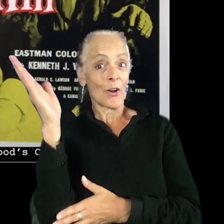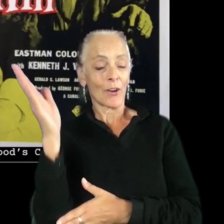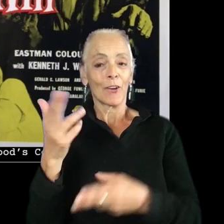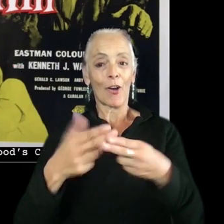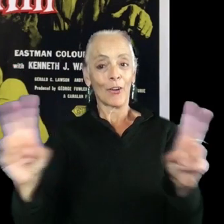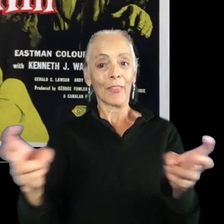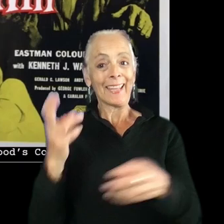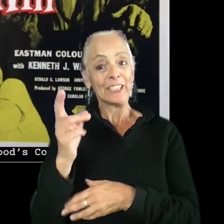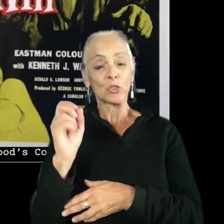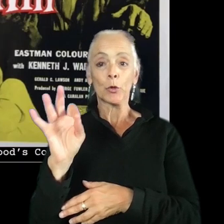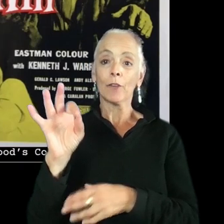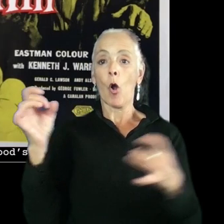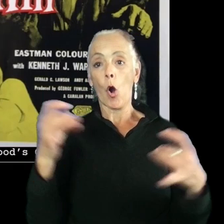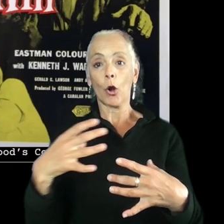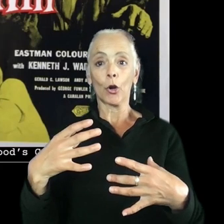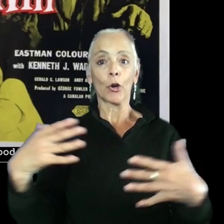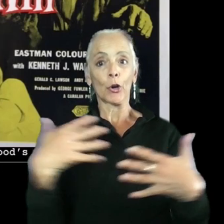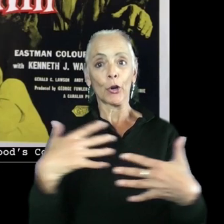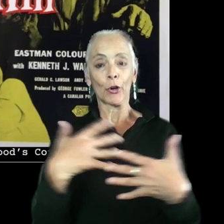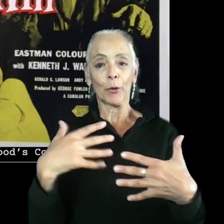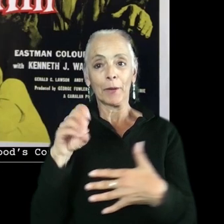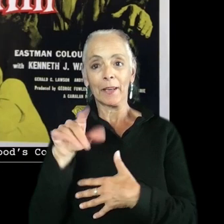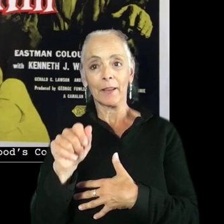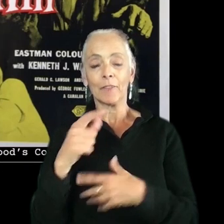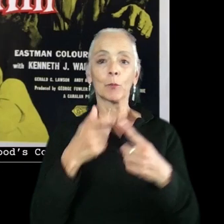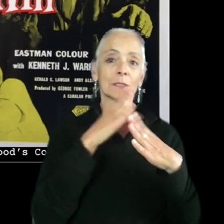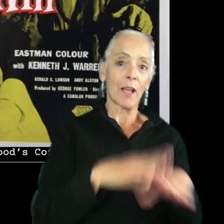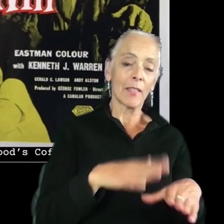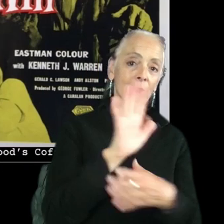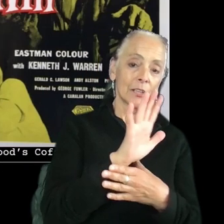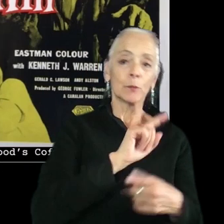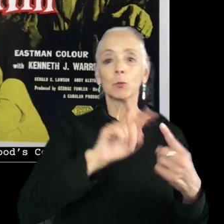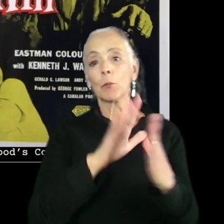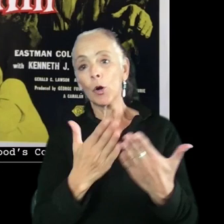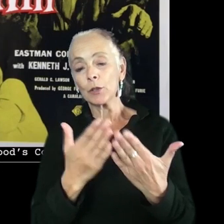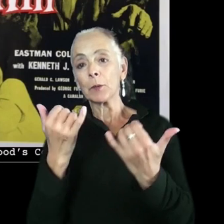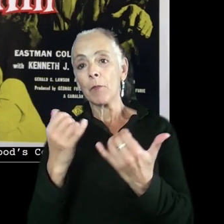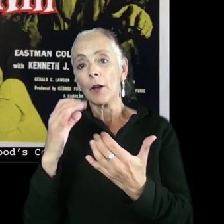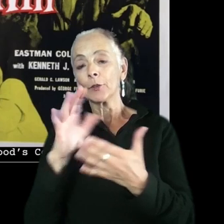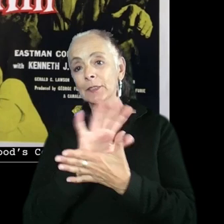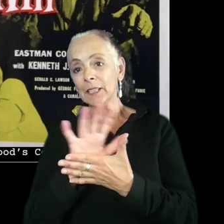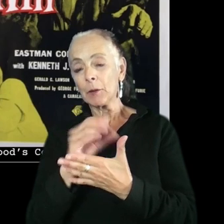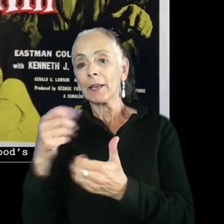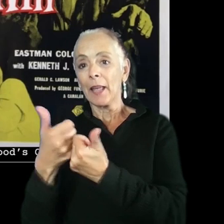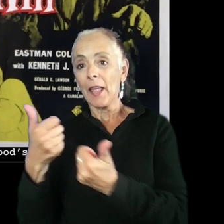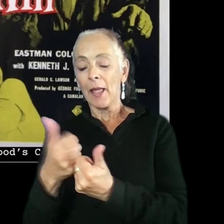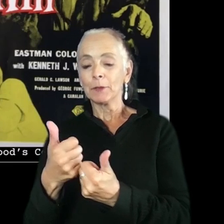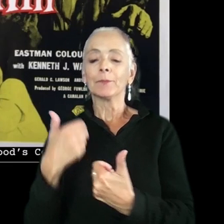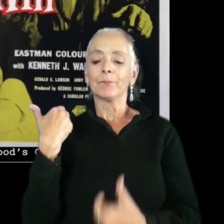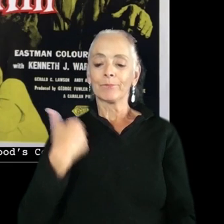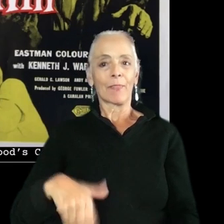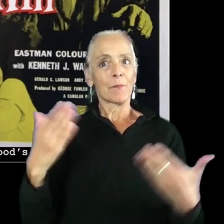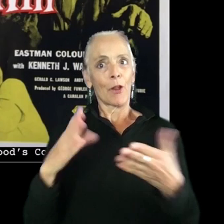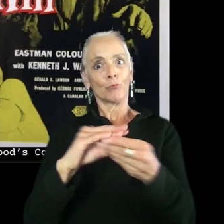History of Horror Media from Silent Films to Books to Modern Cinema and Games. I am Amé or Emiliane and I'm here to tell you all